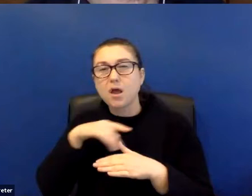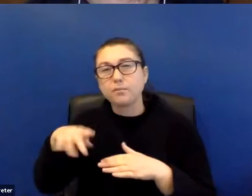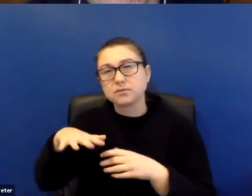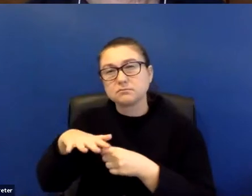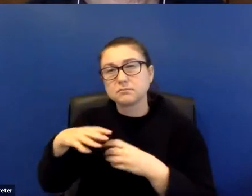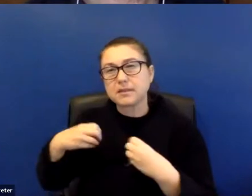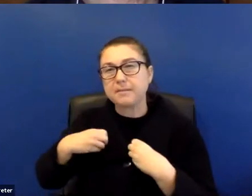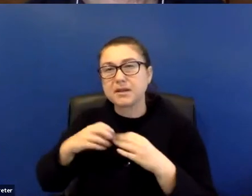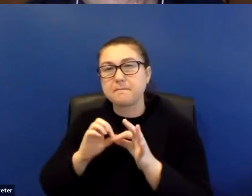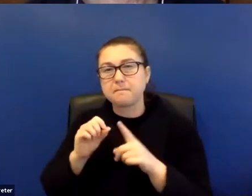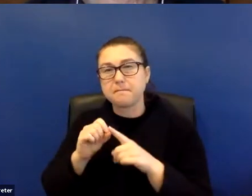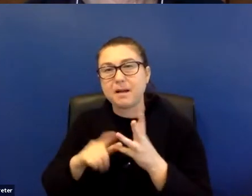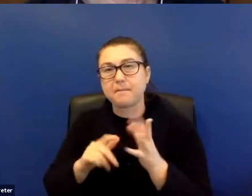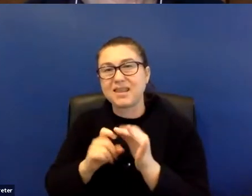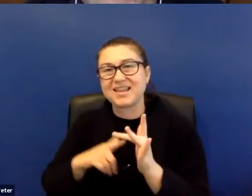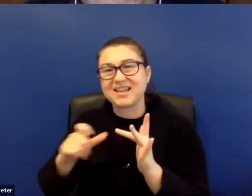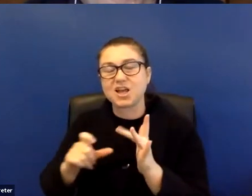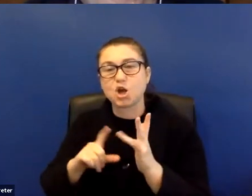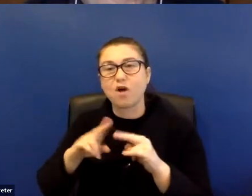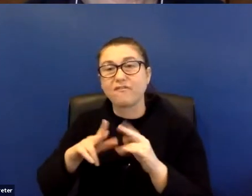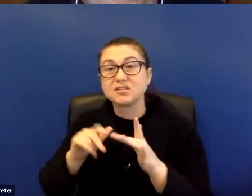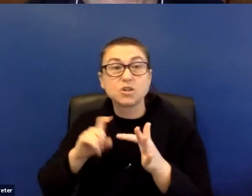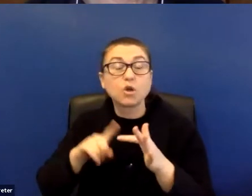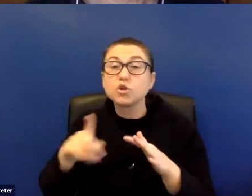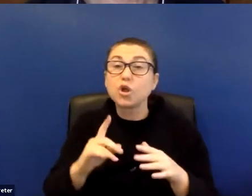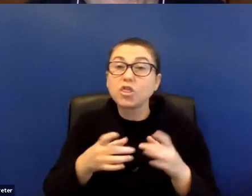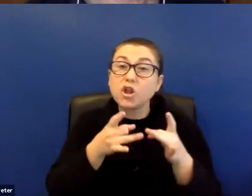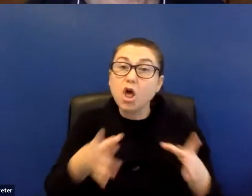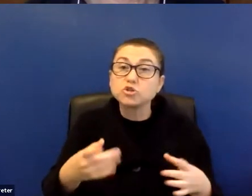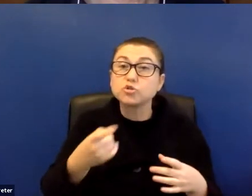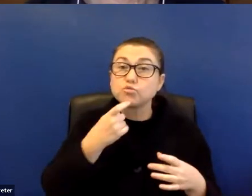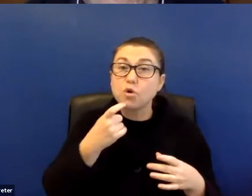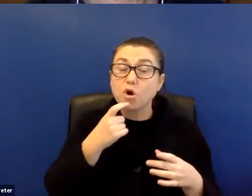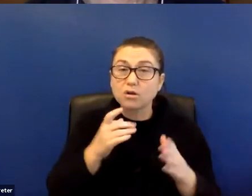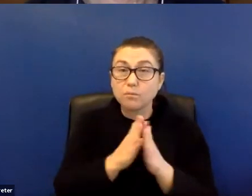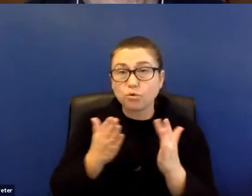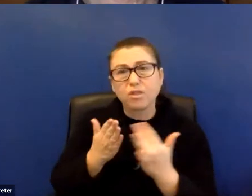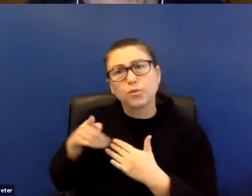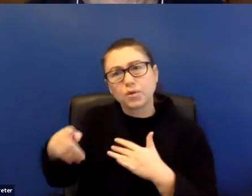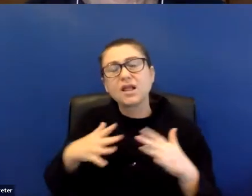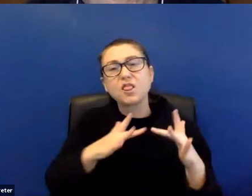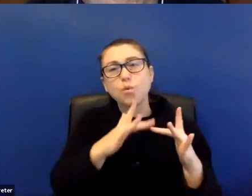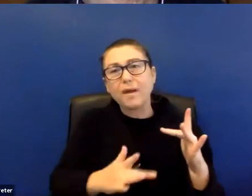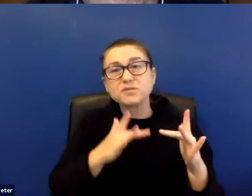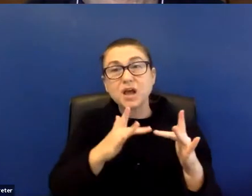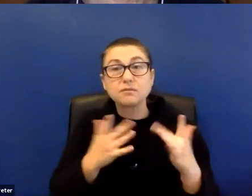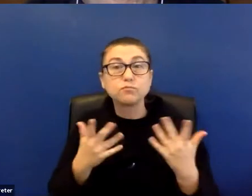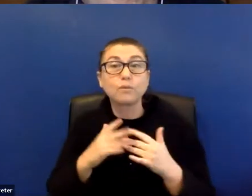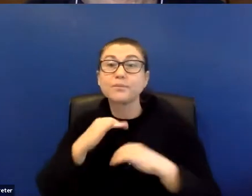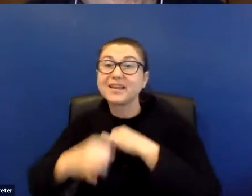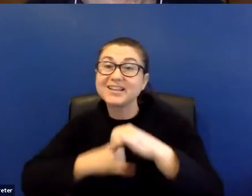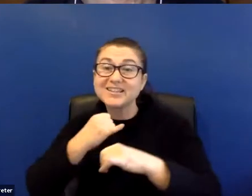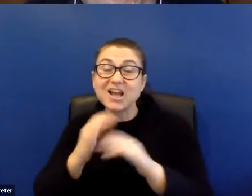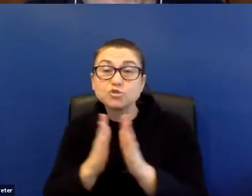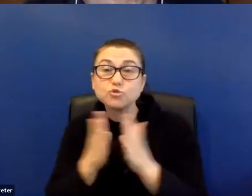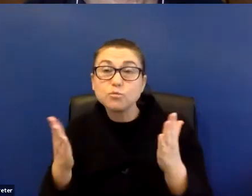so all of our Lost Rocks books, 42 titles, they sell through the website through international art book fairs has